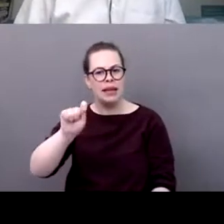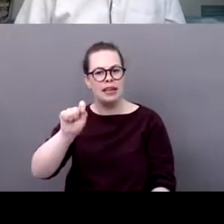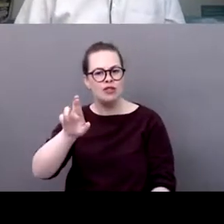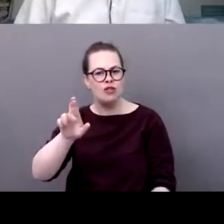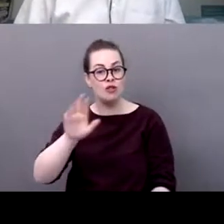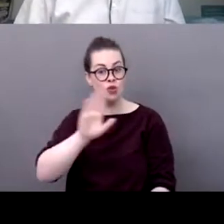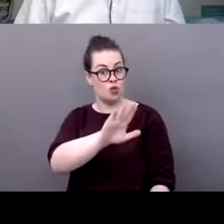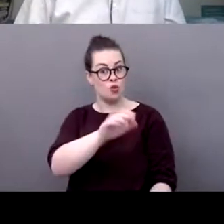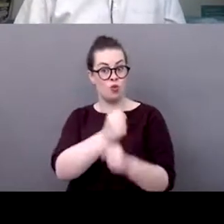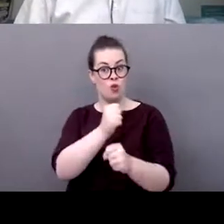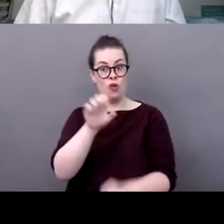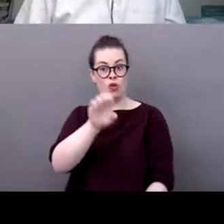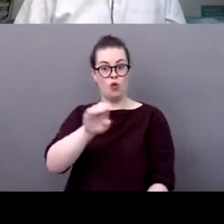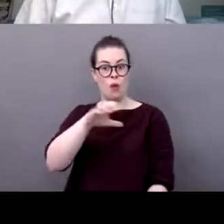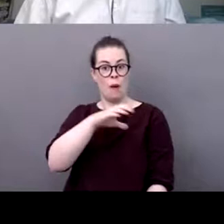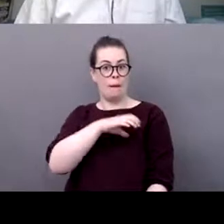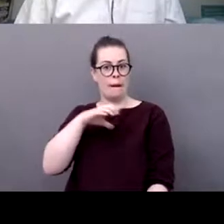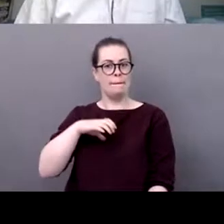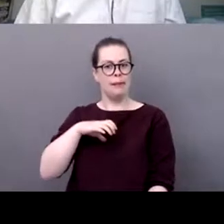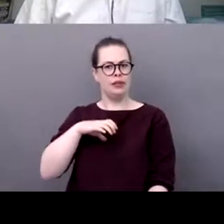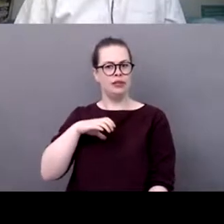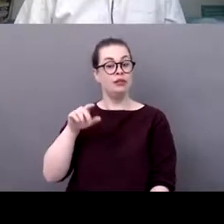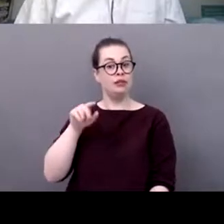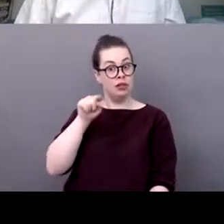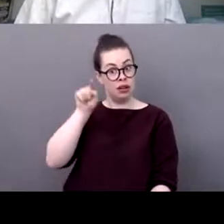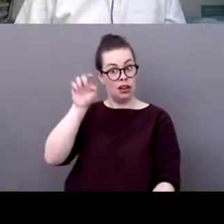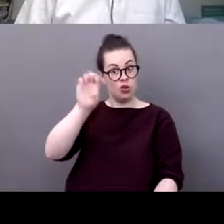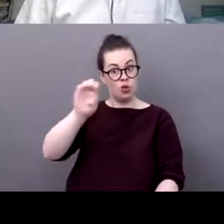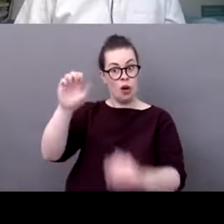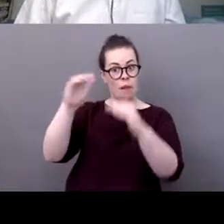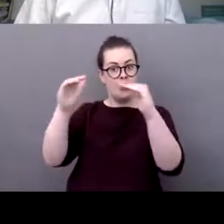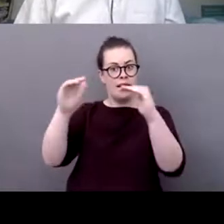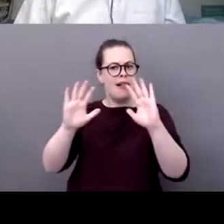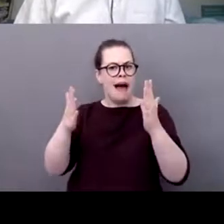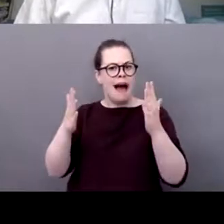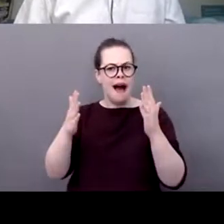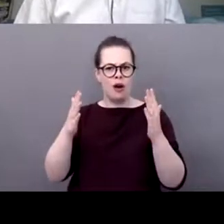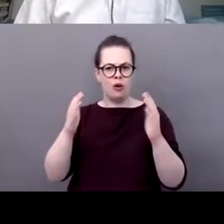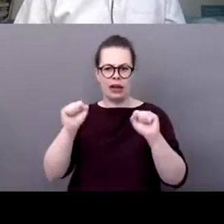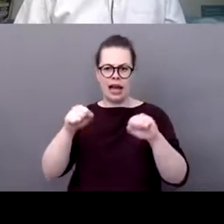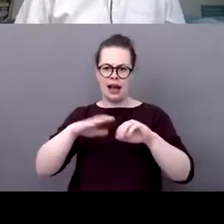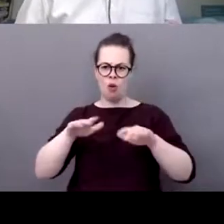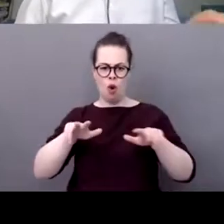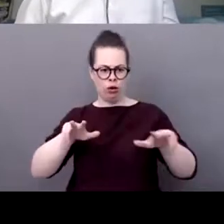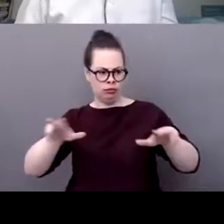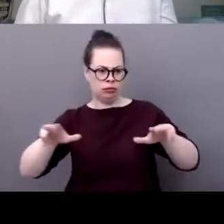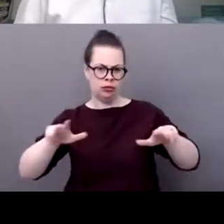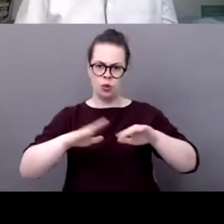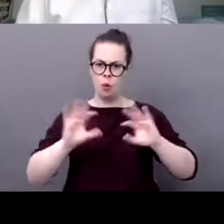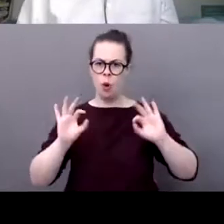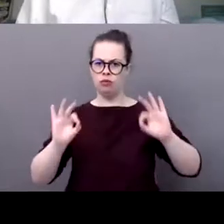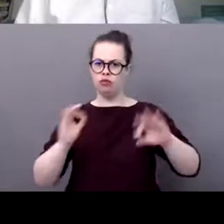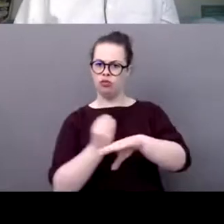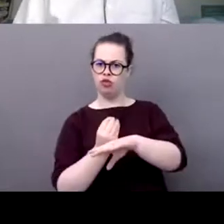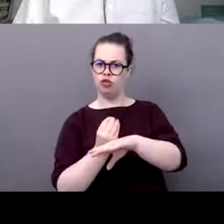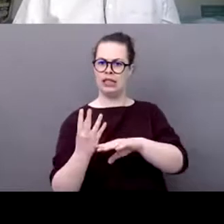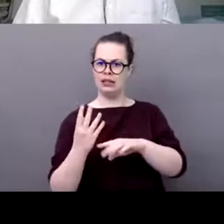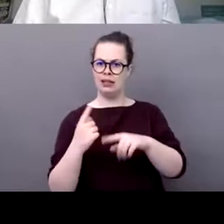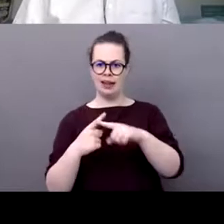yeah i think what what theo just said is is one of the things that uh i'm very interested in um